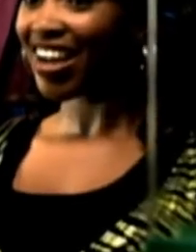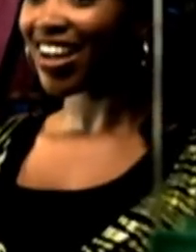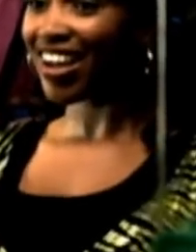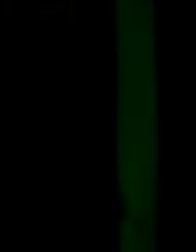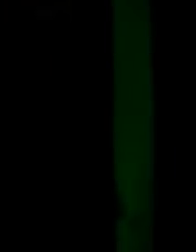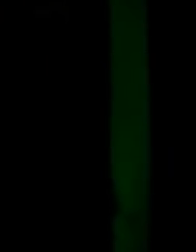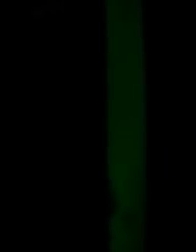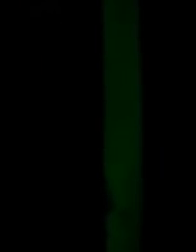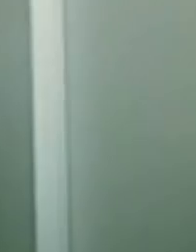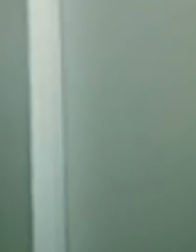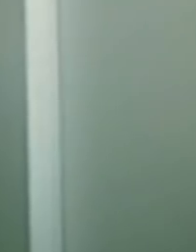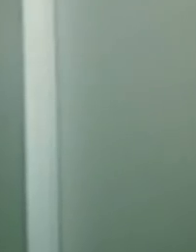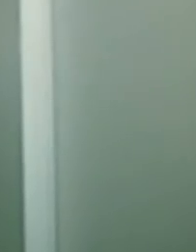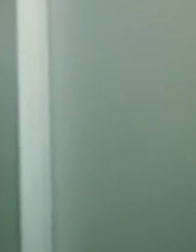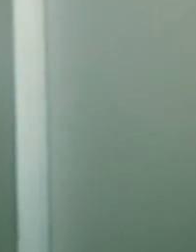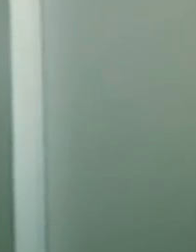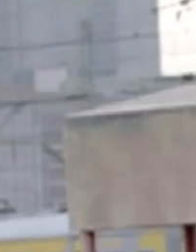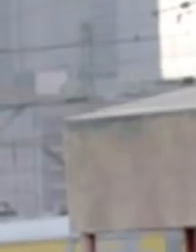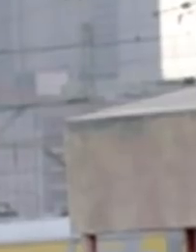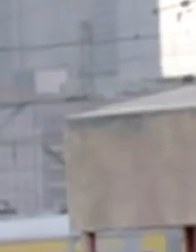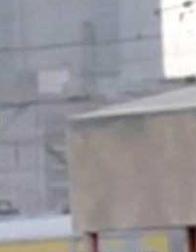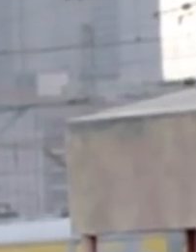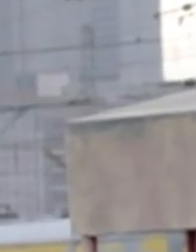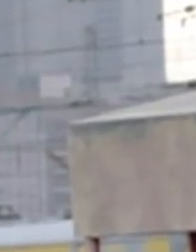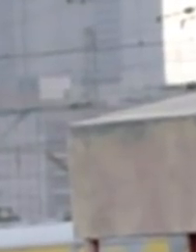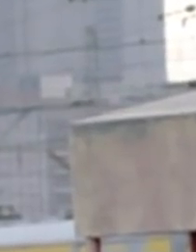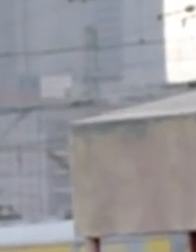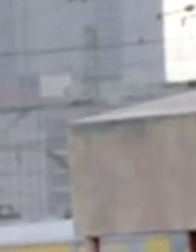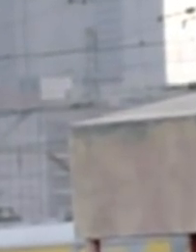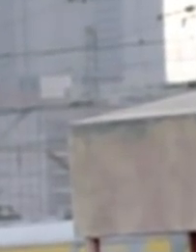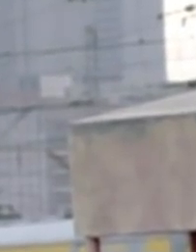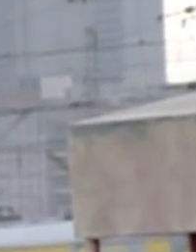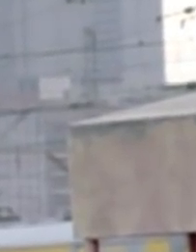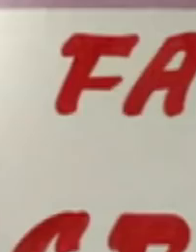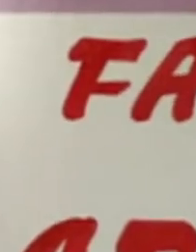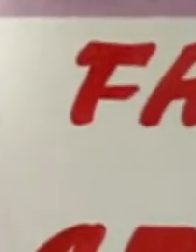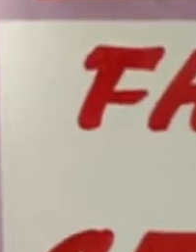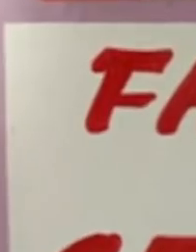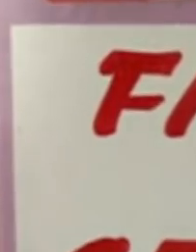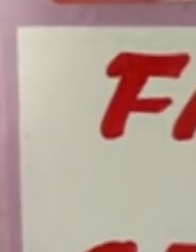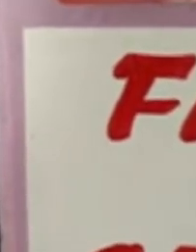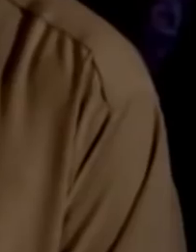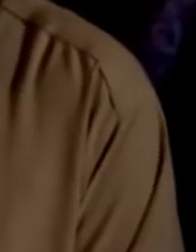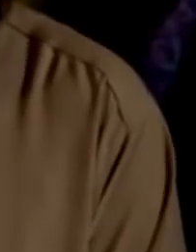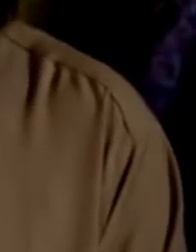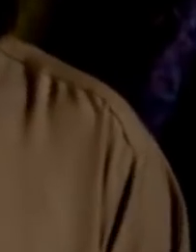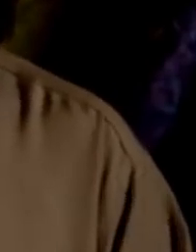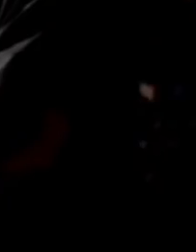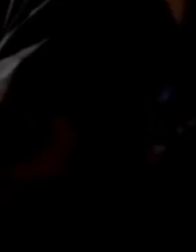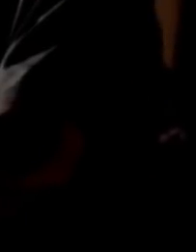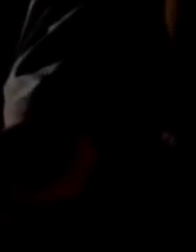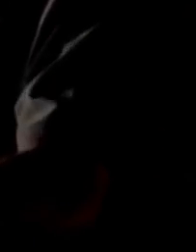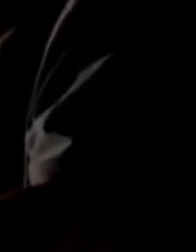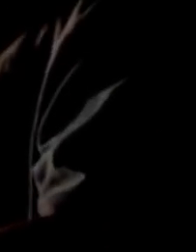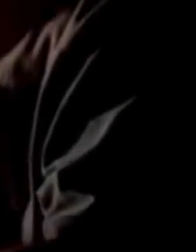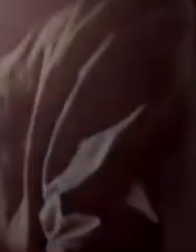We do not just speak. We let every voice in our nation find full expression in language and in